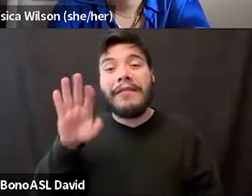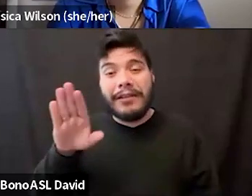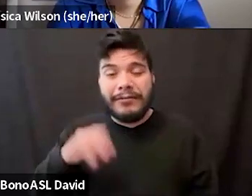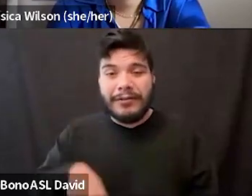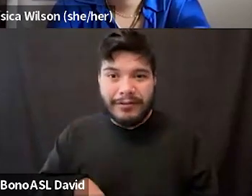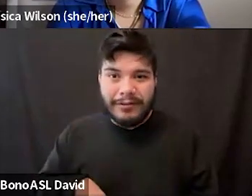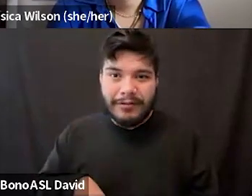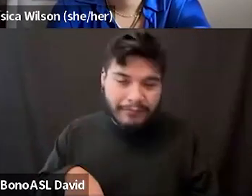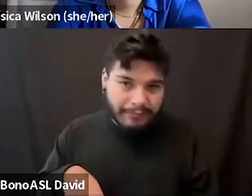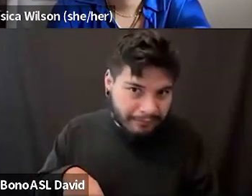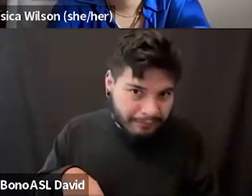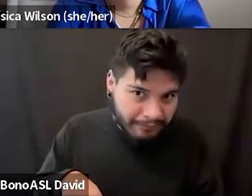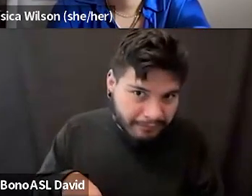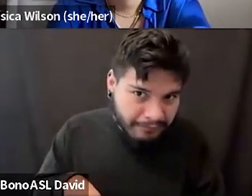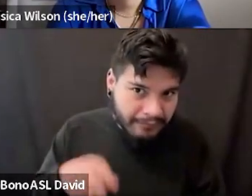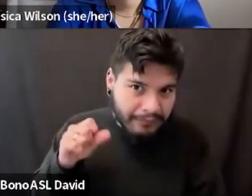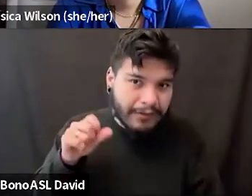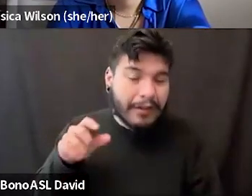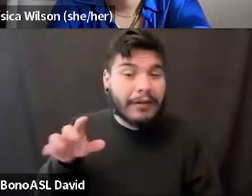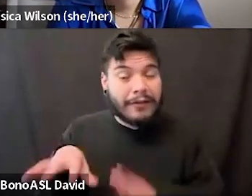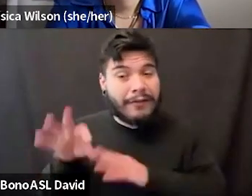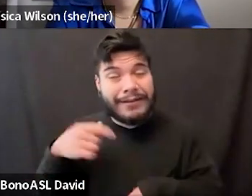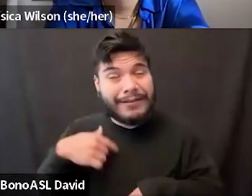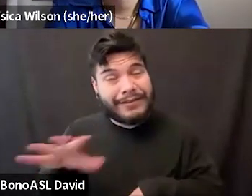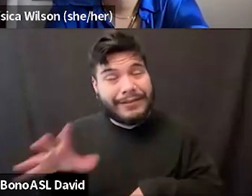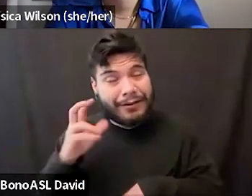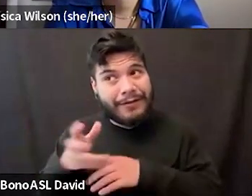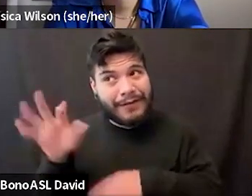Lailyn Patterson Primesport. Have fun finding that. Um,